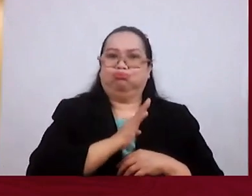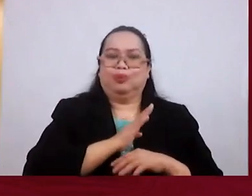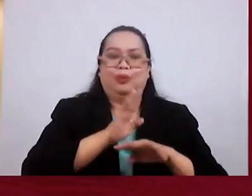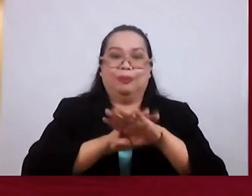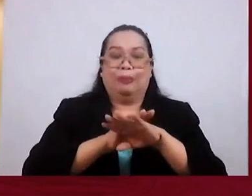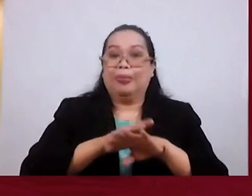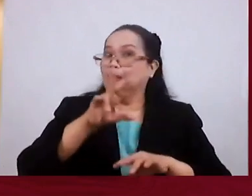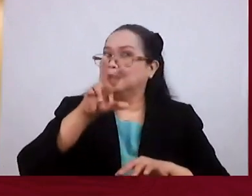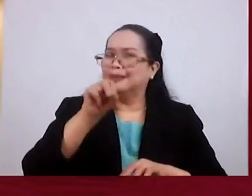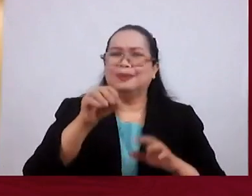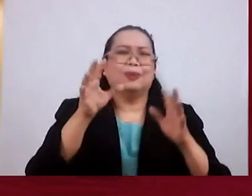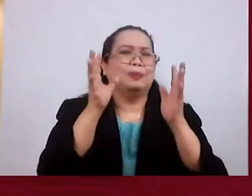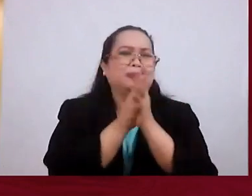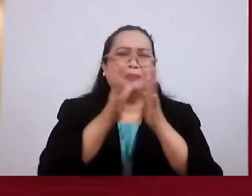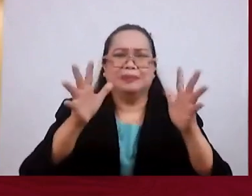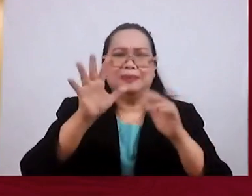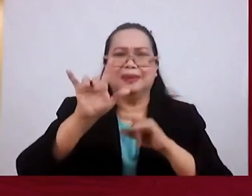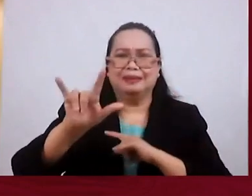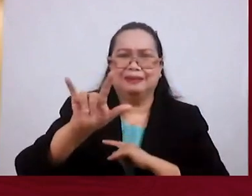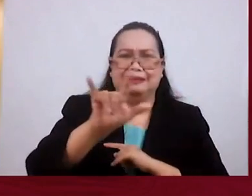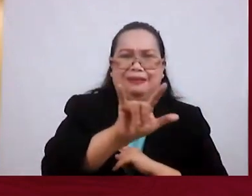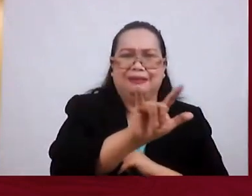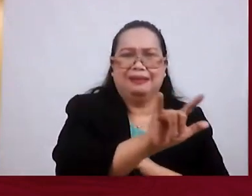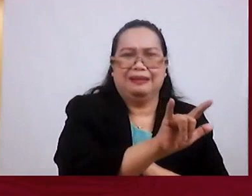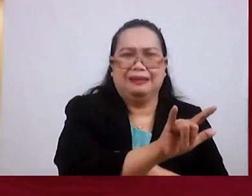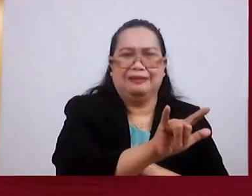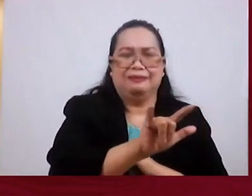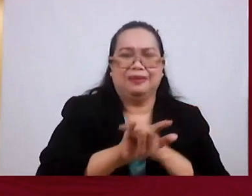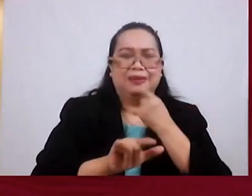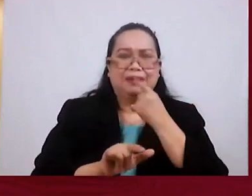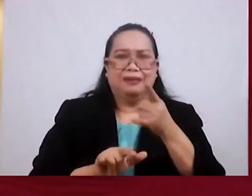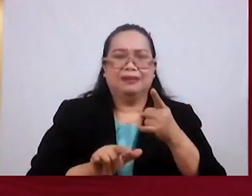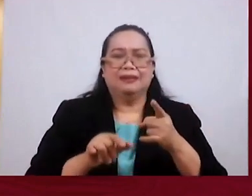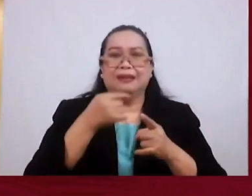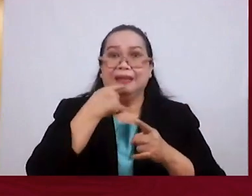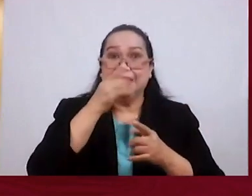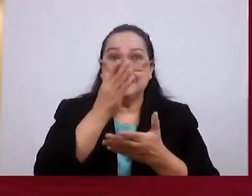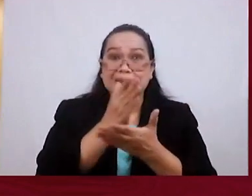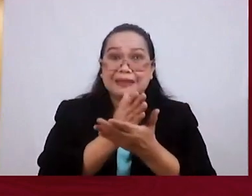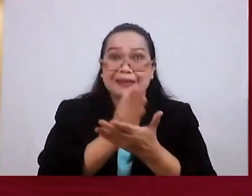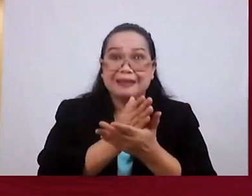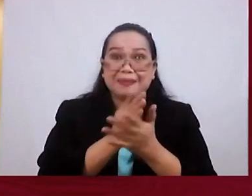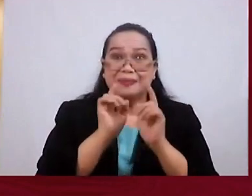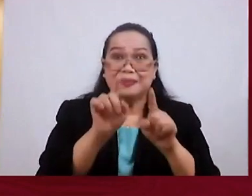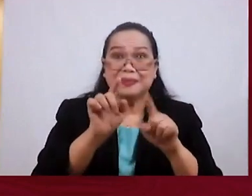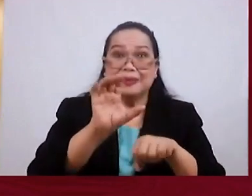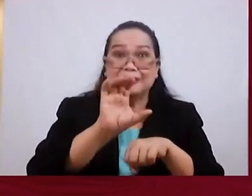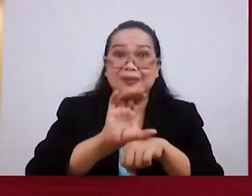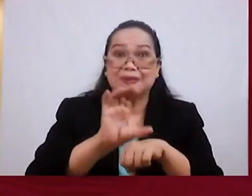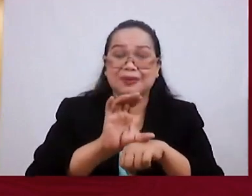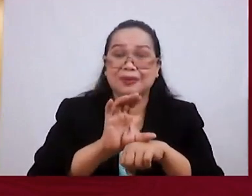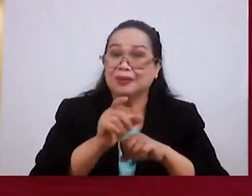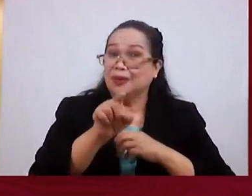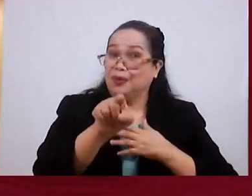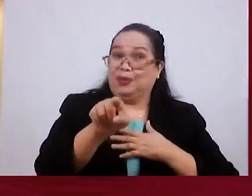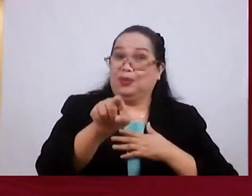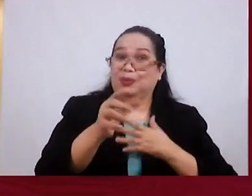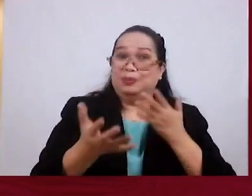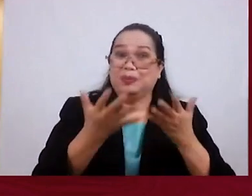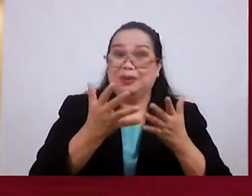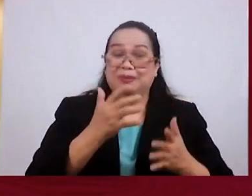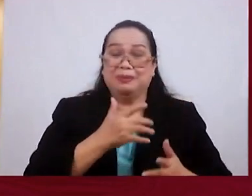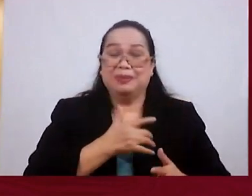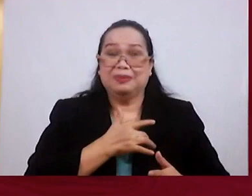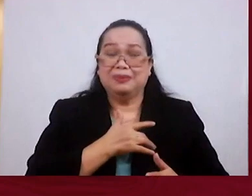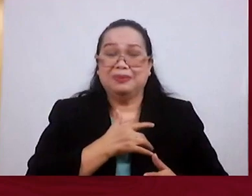He loves Them Telling Them You've Stop Attending Church You You Might even